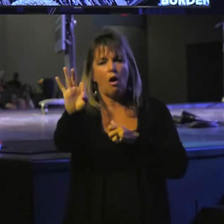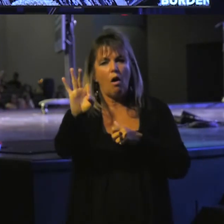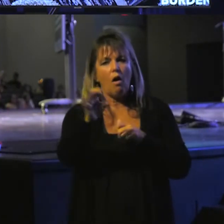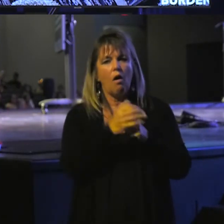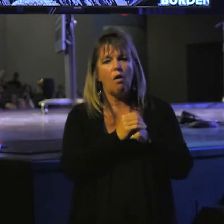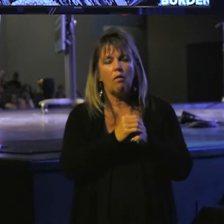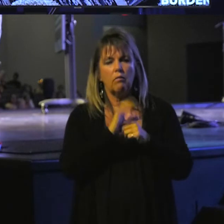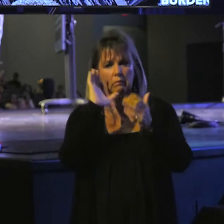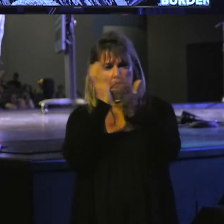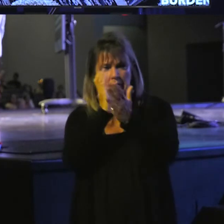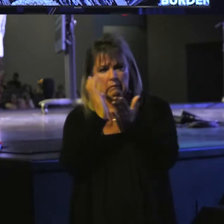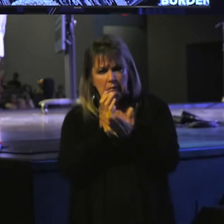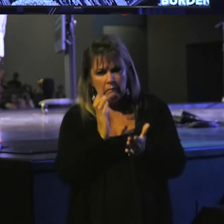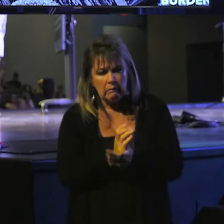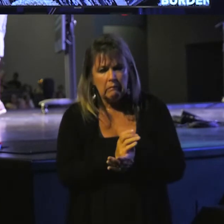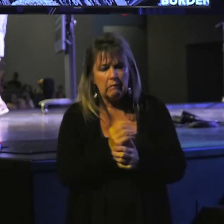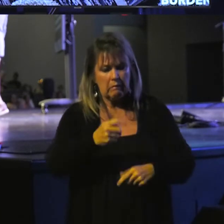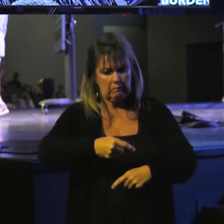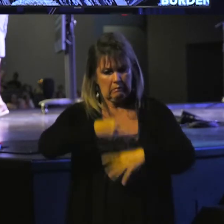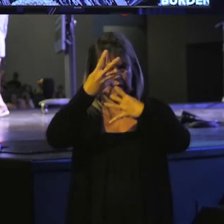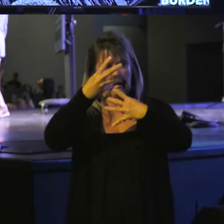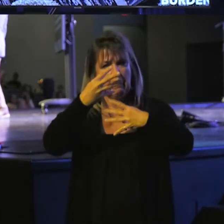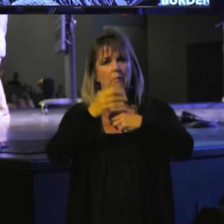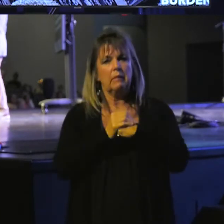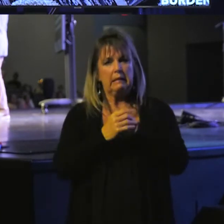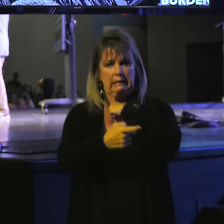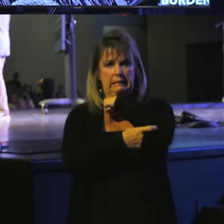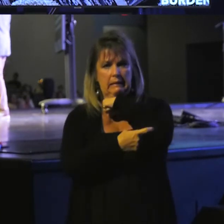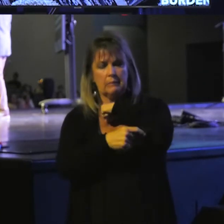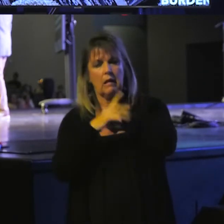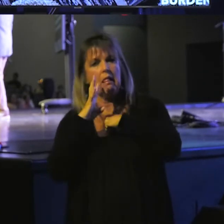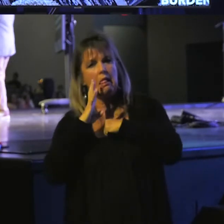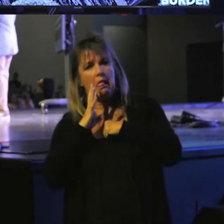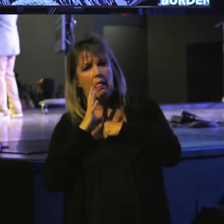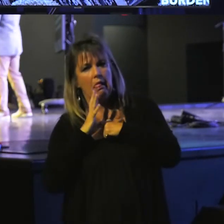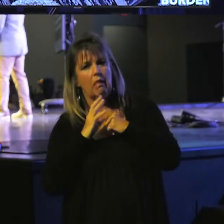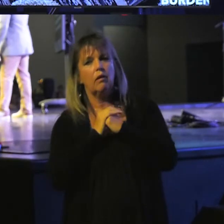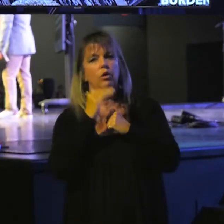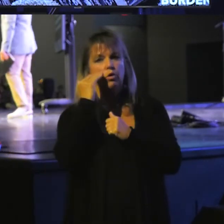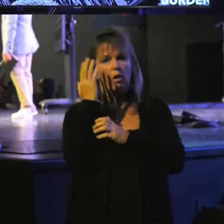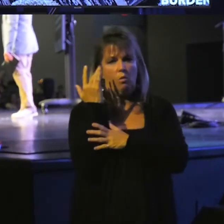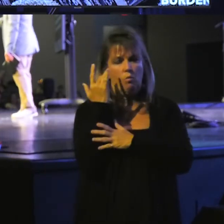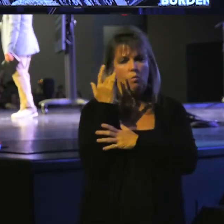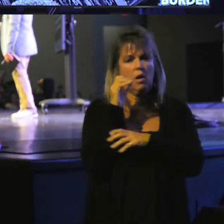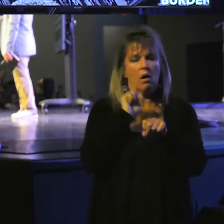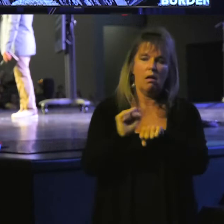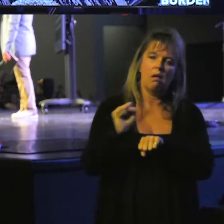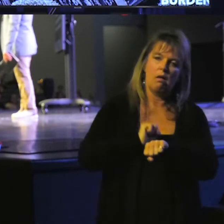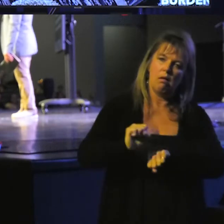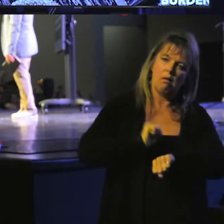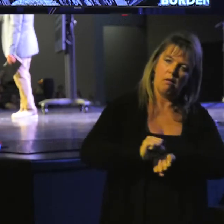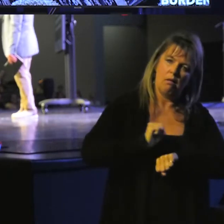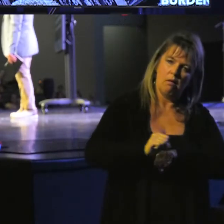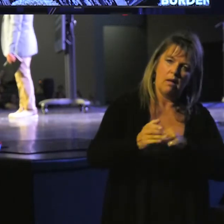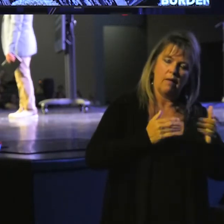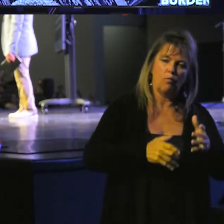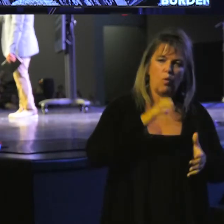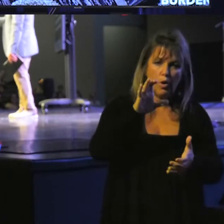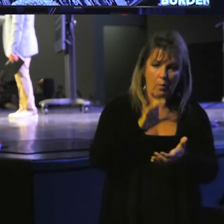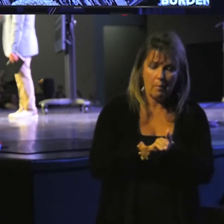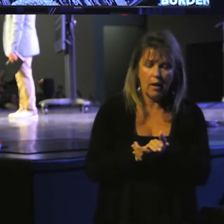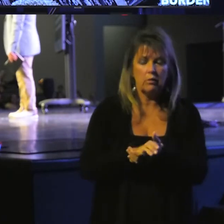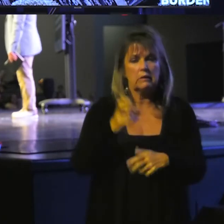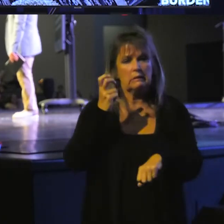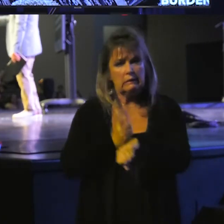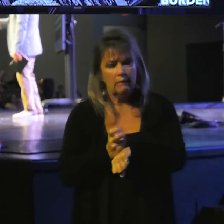images, guys, quickly that come up and tempt us to lust? Do you know why you work hard even when your marriage is